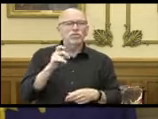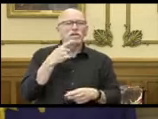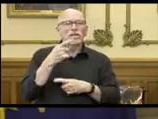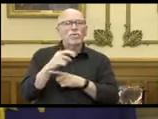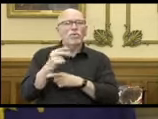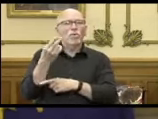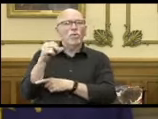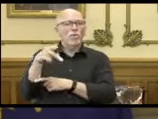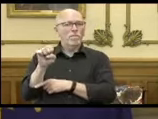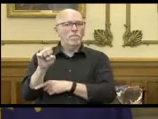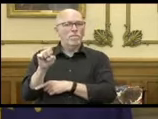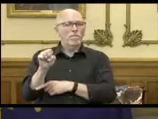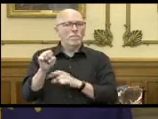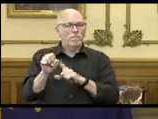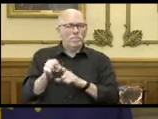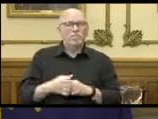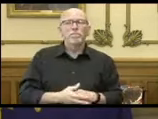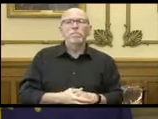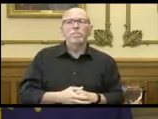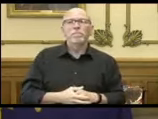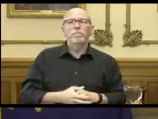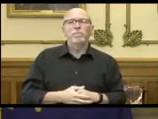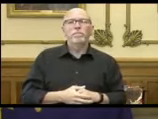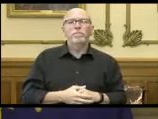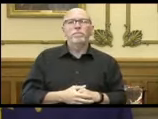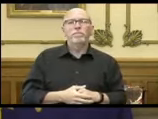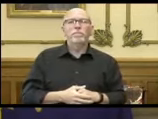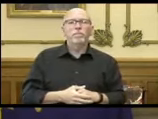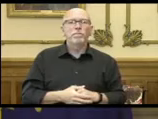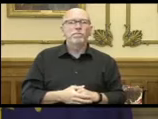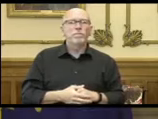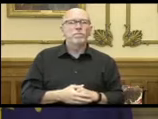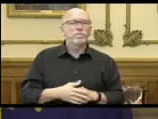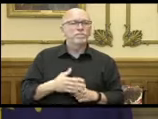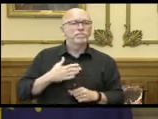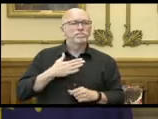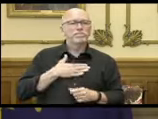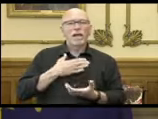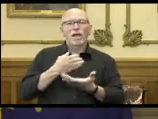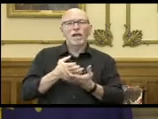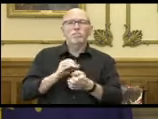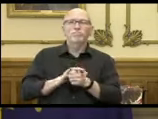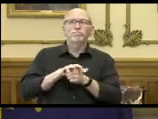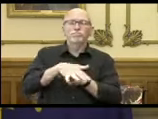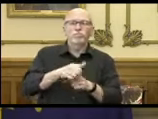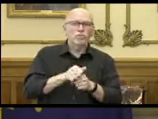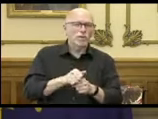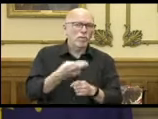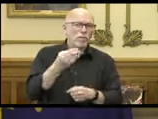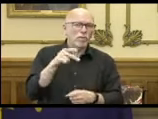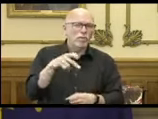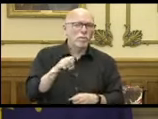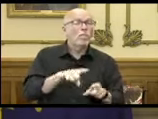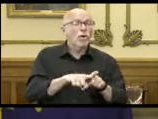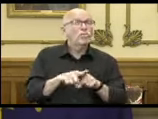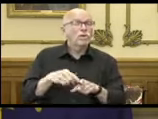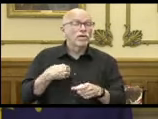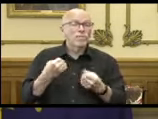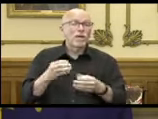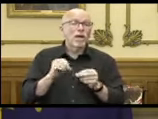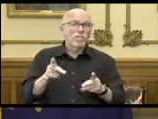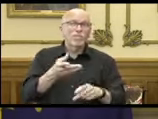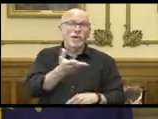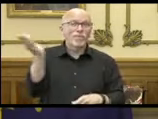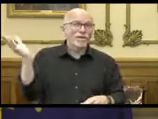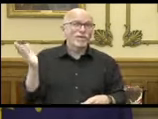hope. There is, that's my cup overfloweth with hope, but there's also a lot of opportunity out there. to